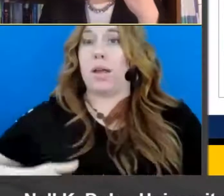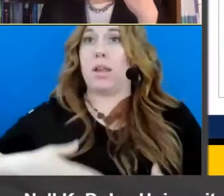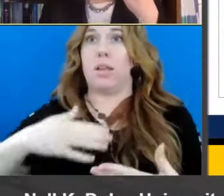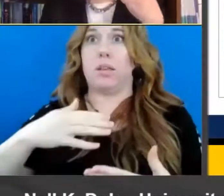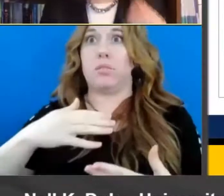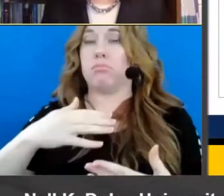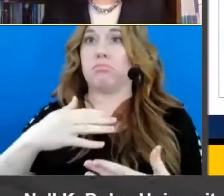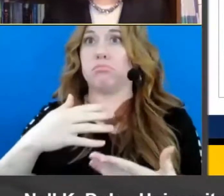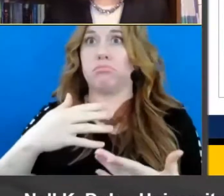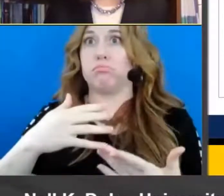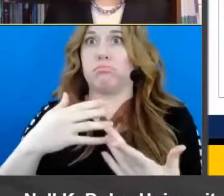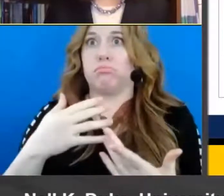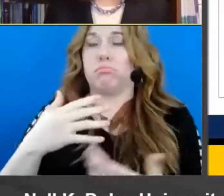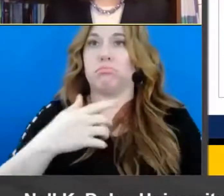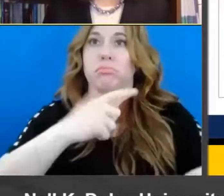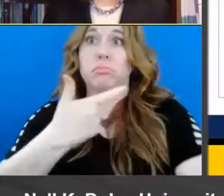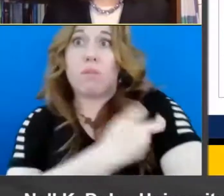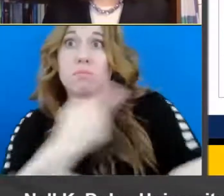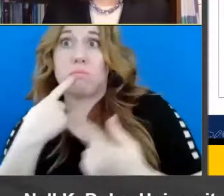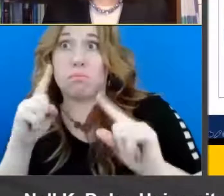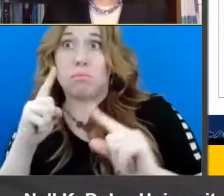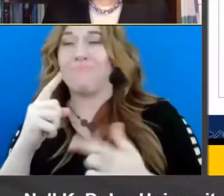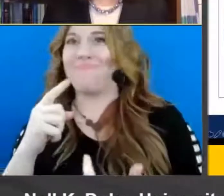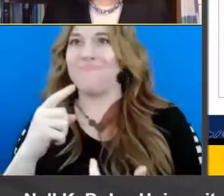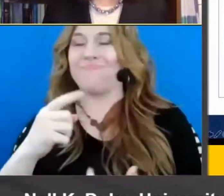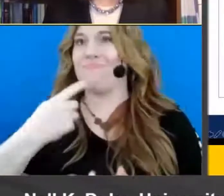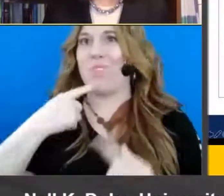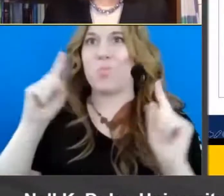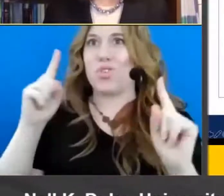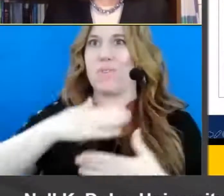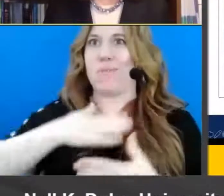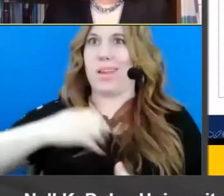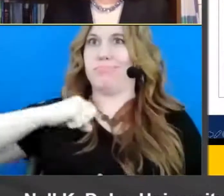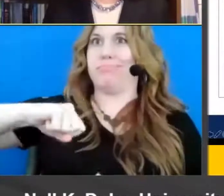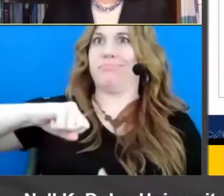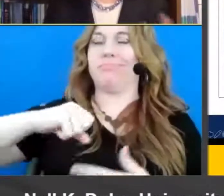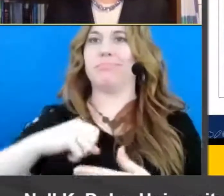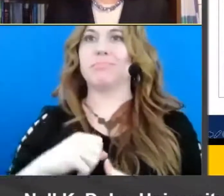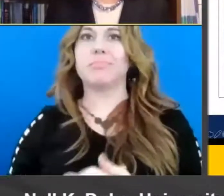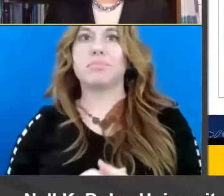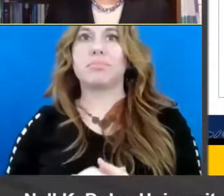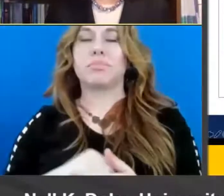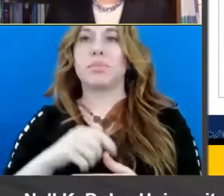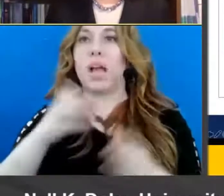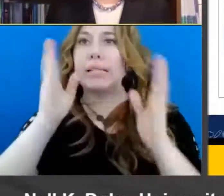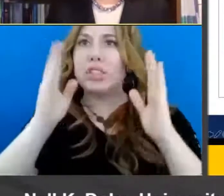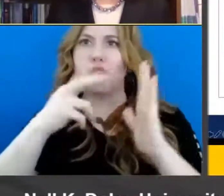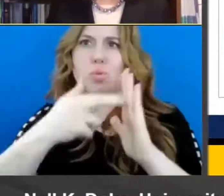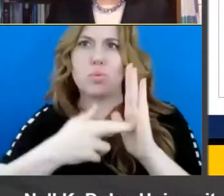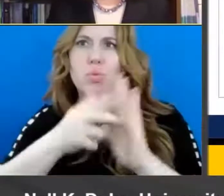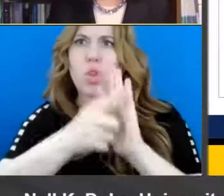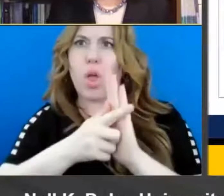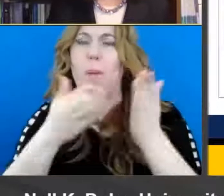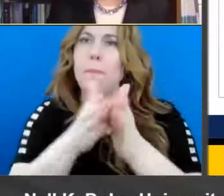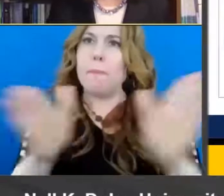that that the vaccine doesn't seem to to protect them individually. There's attention to the regulatory and the public health